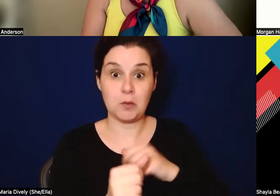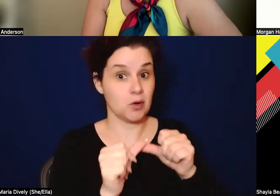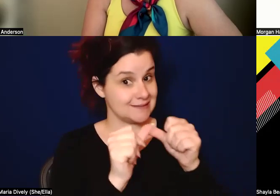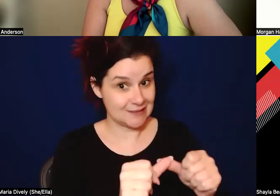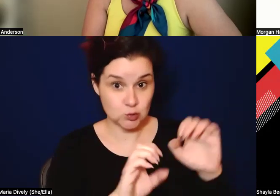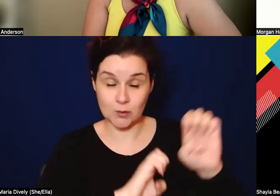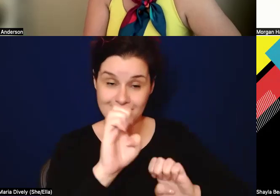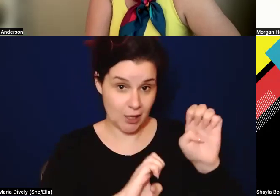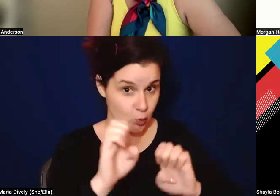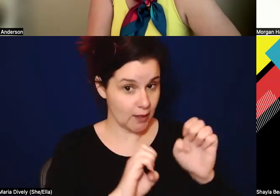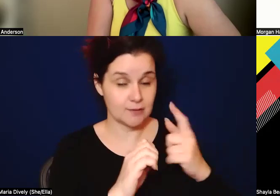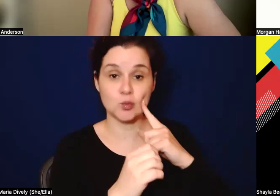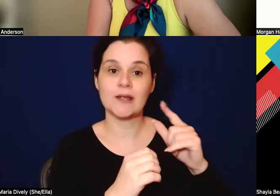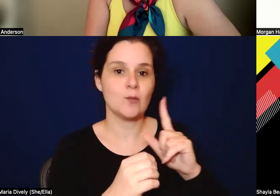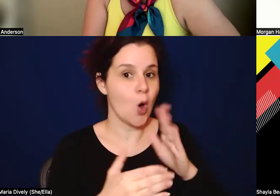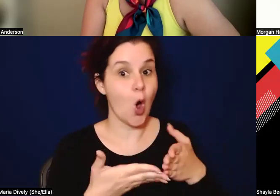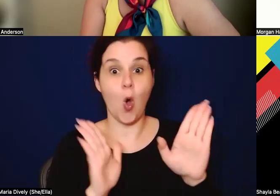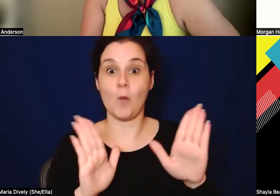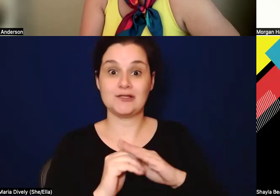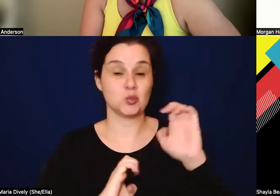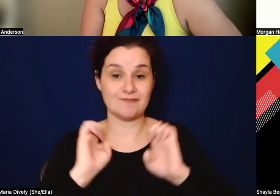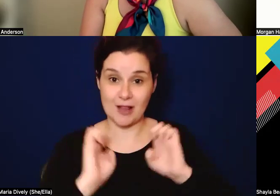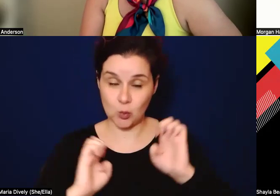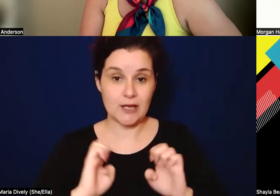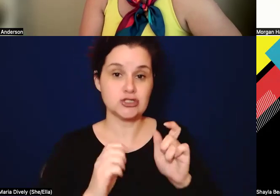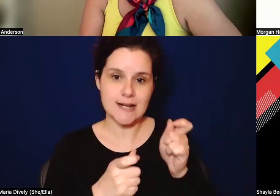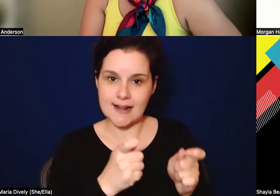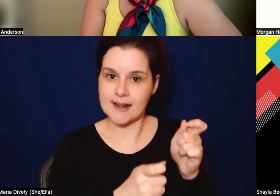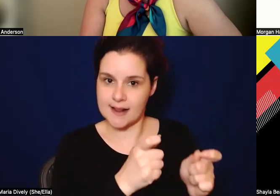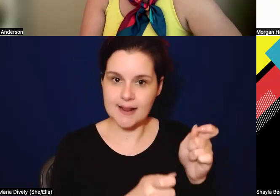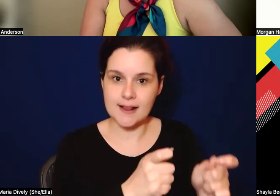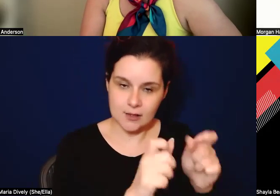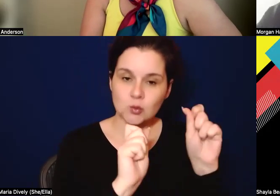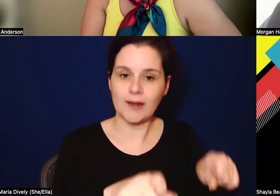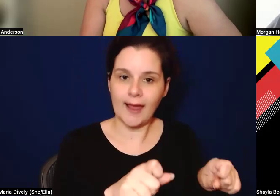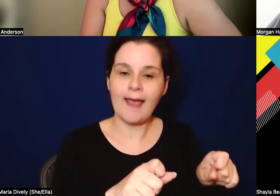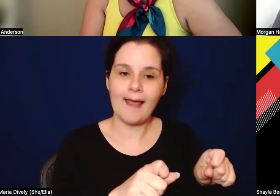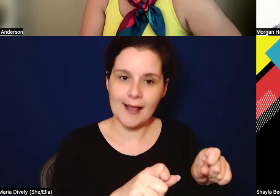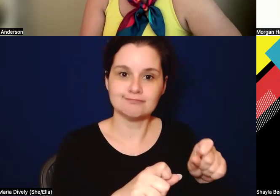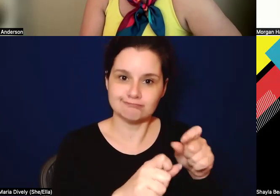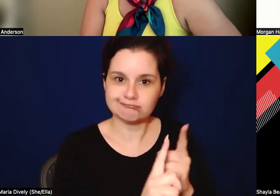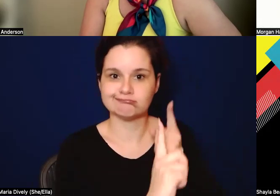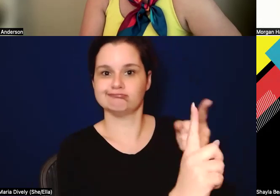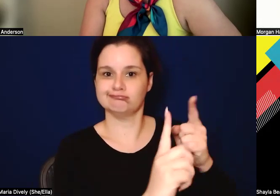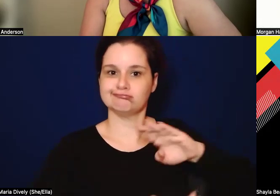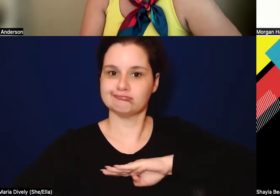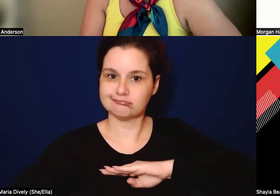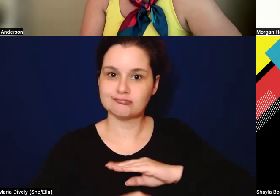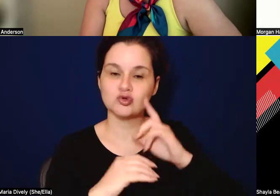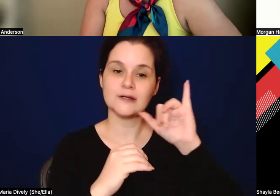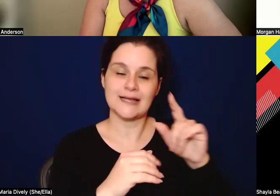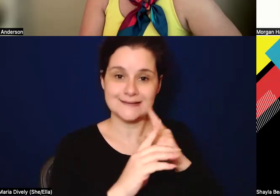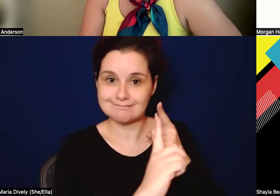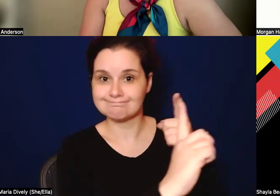evaluate. We're going to continue to be open to evaluation so that we can, um, meet this goal so that we can continue this